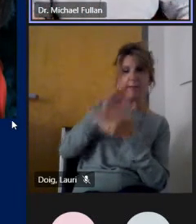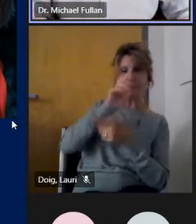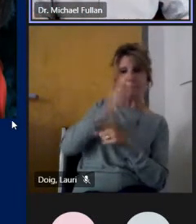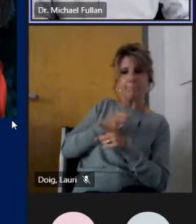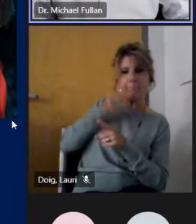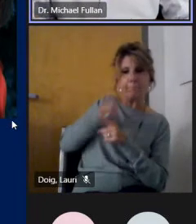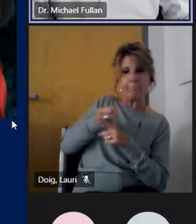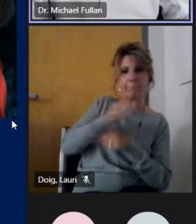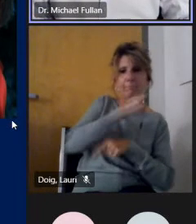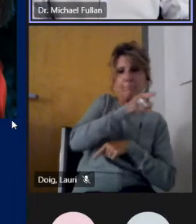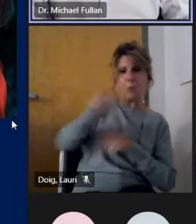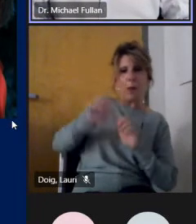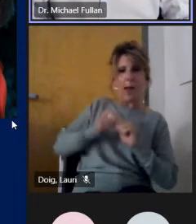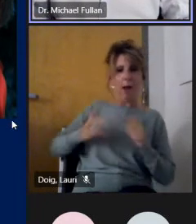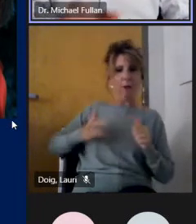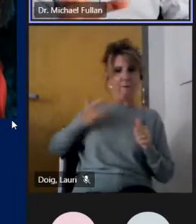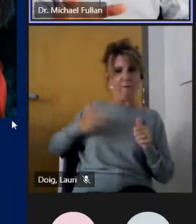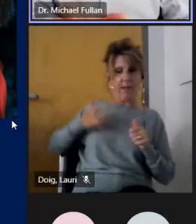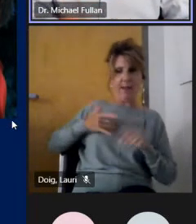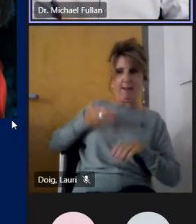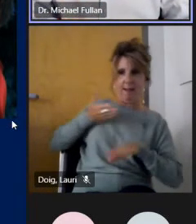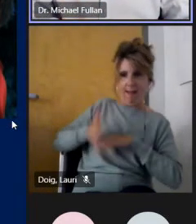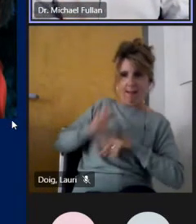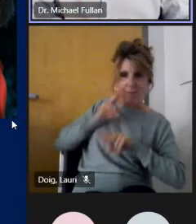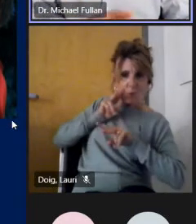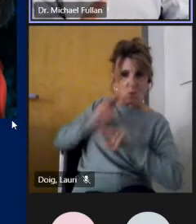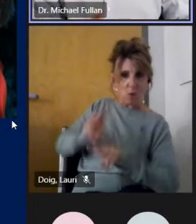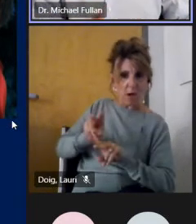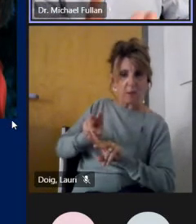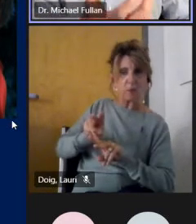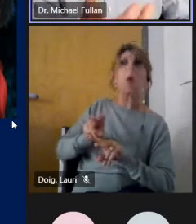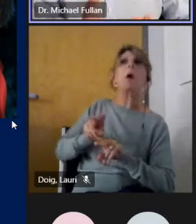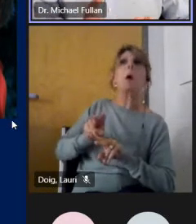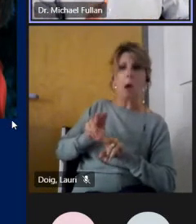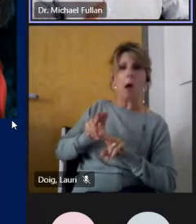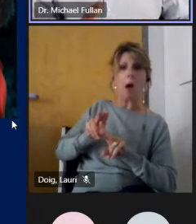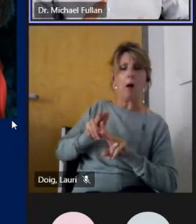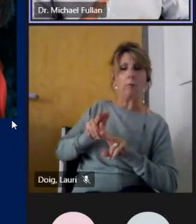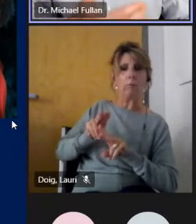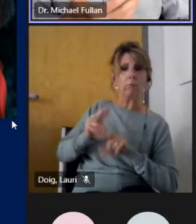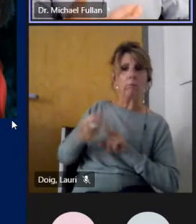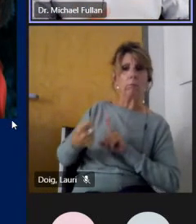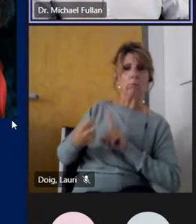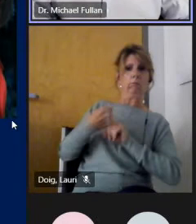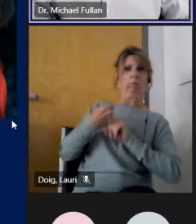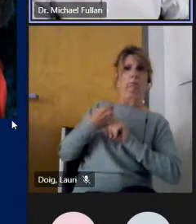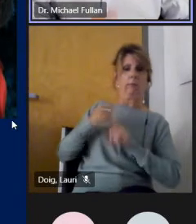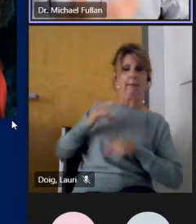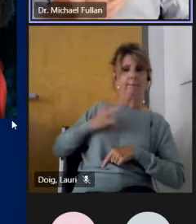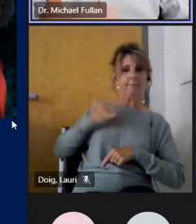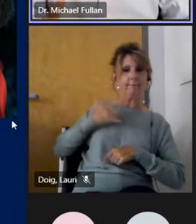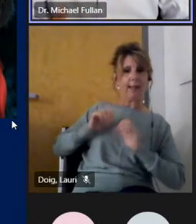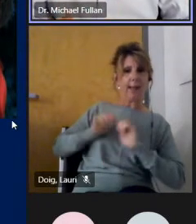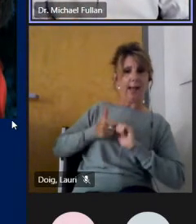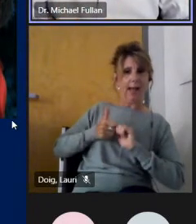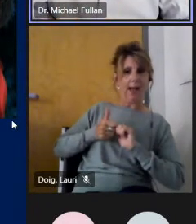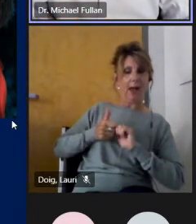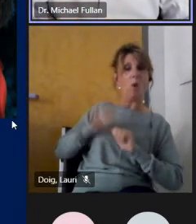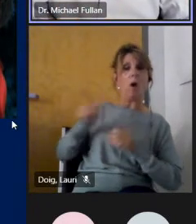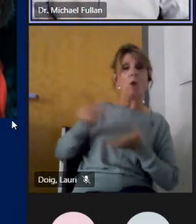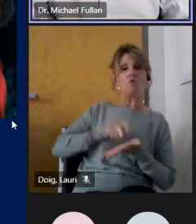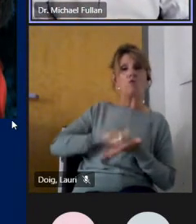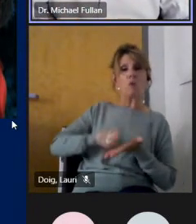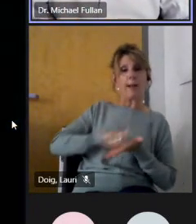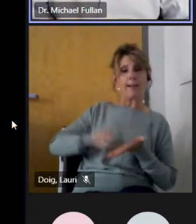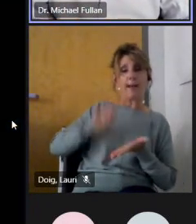expressions that people get to when they use this framework and when they're in control of being innovative and being meaningful